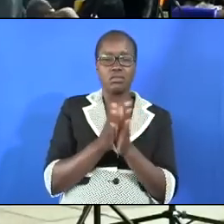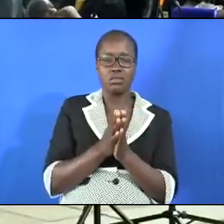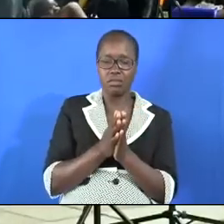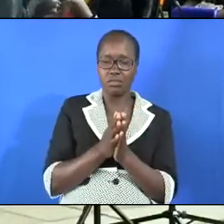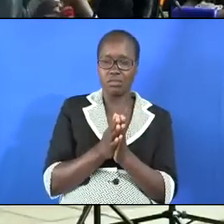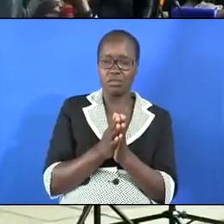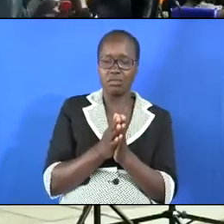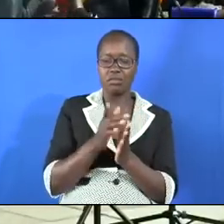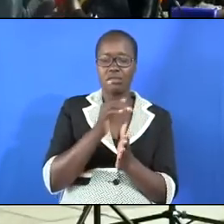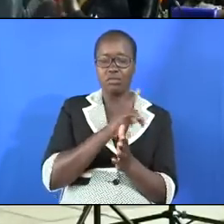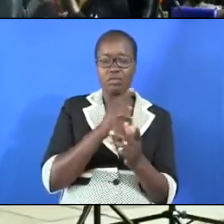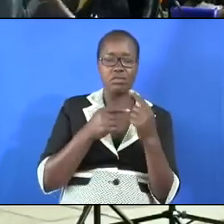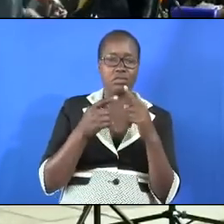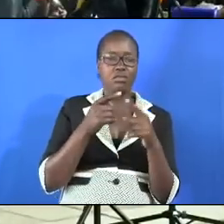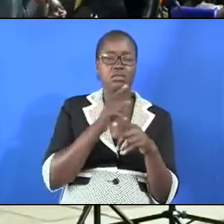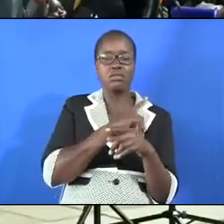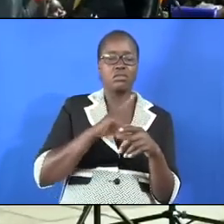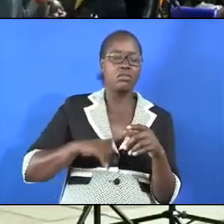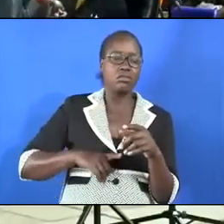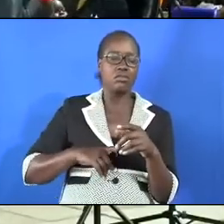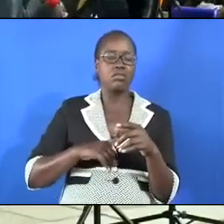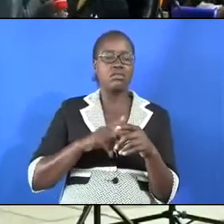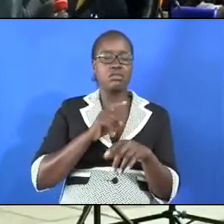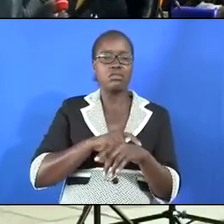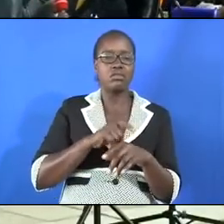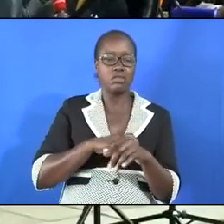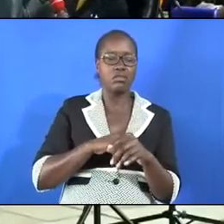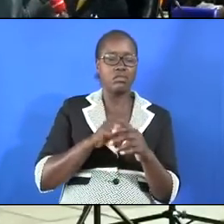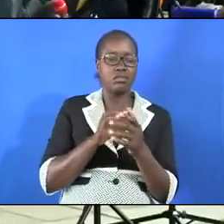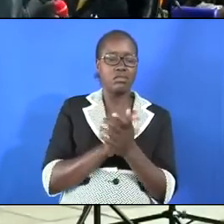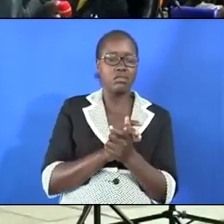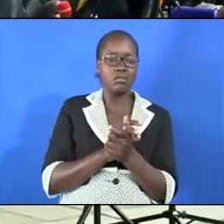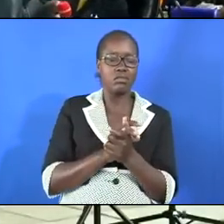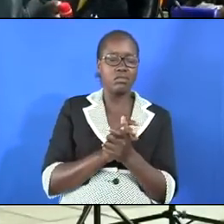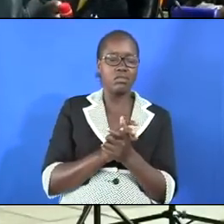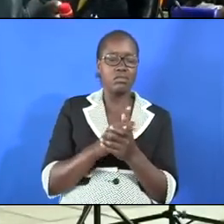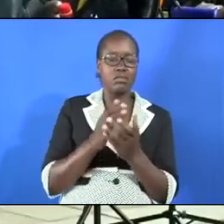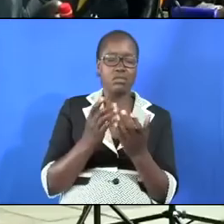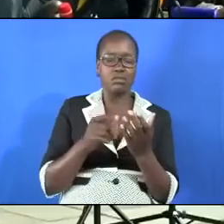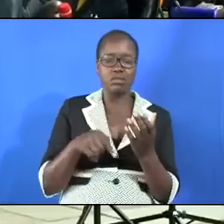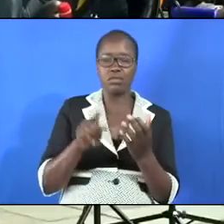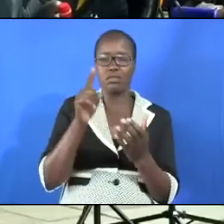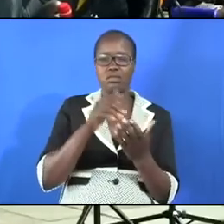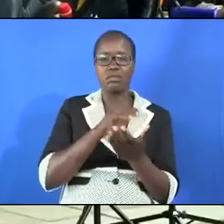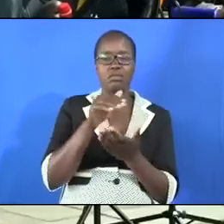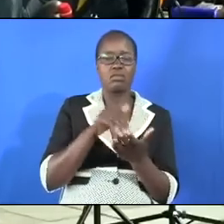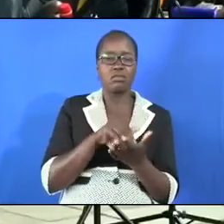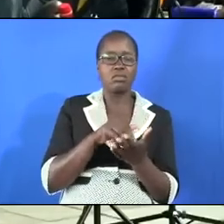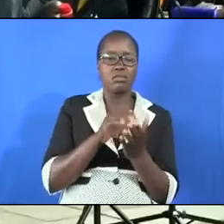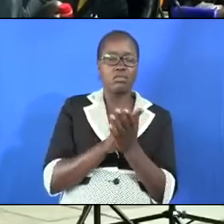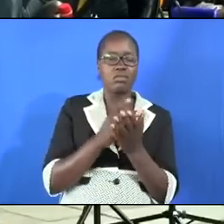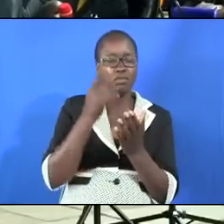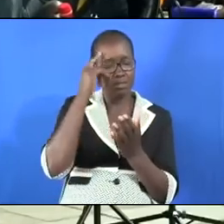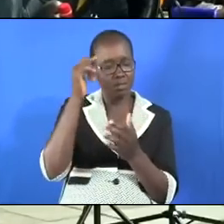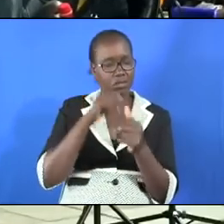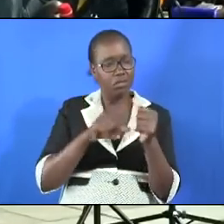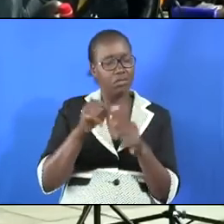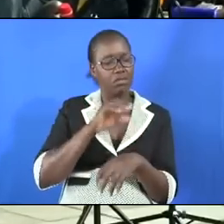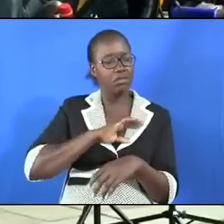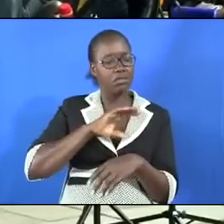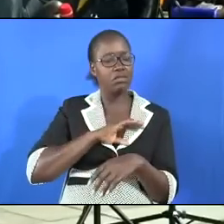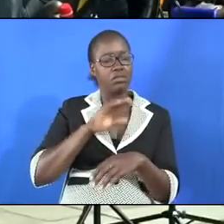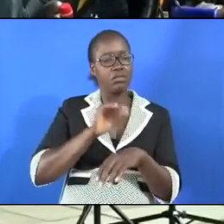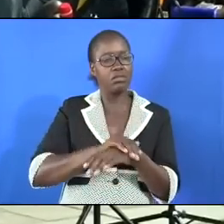it is time to be ecocentric and self centered and think about your own